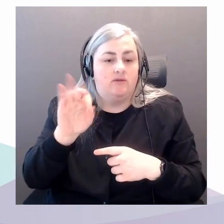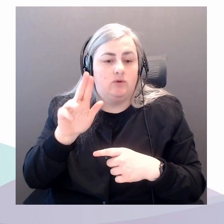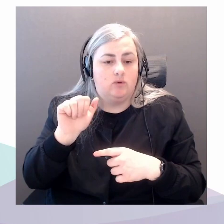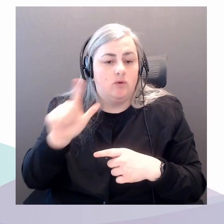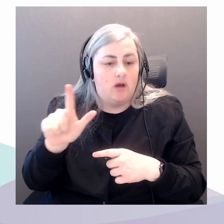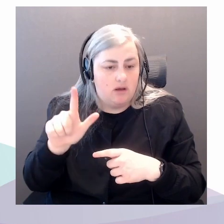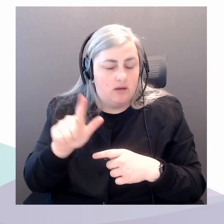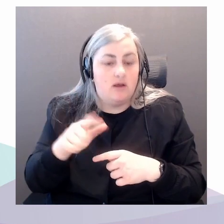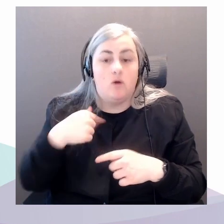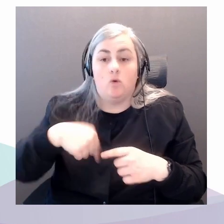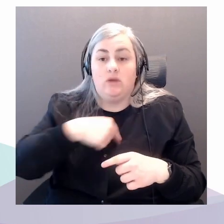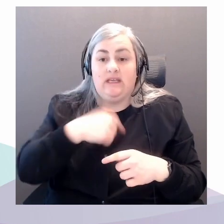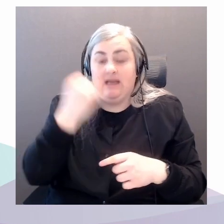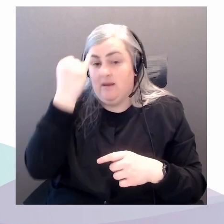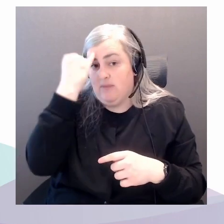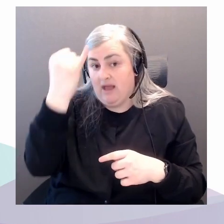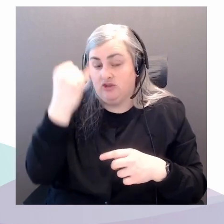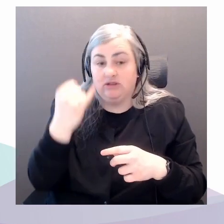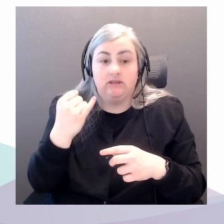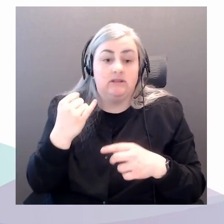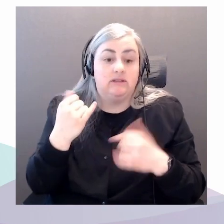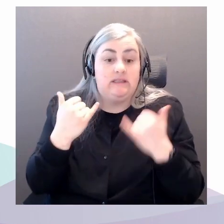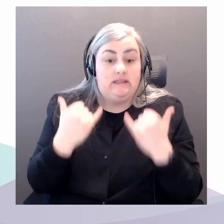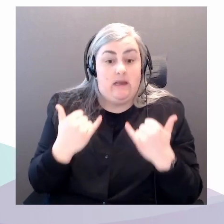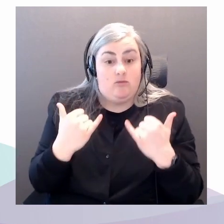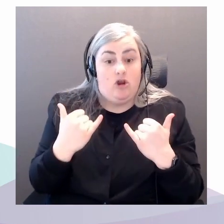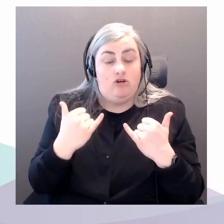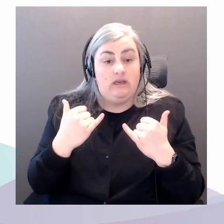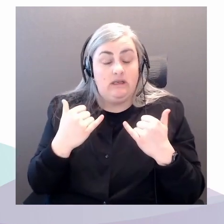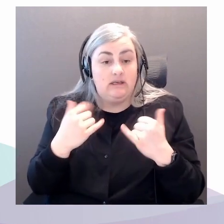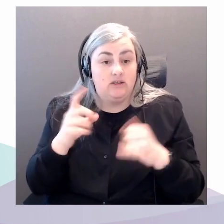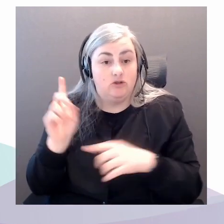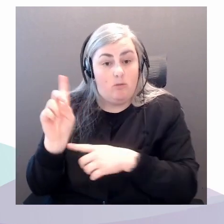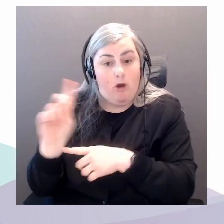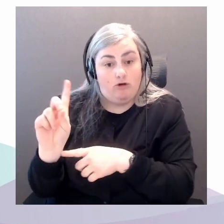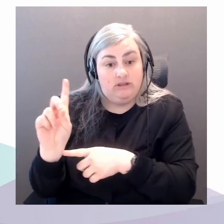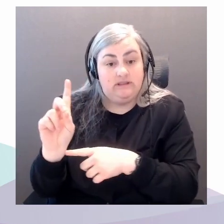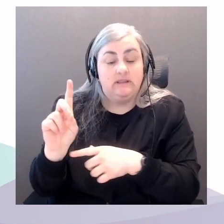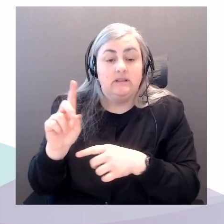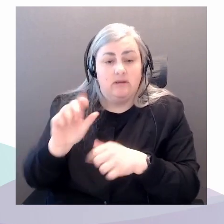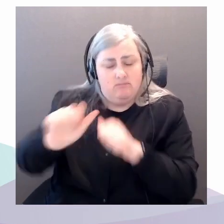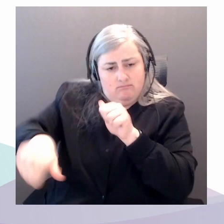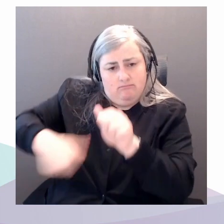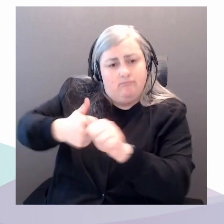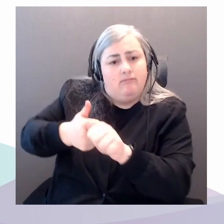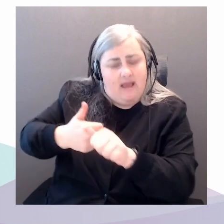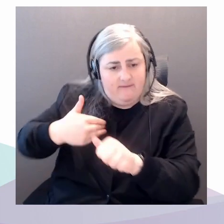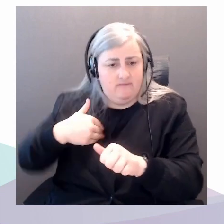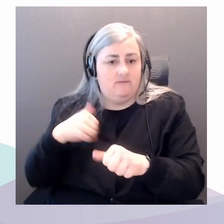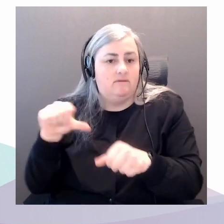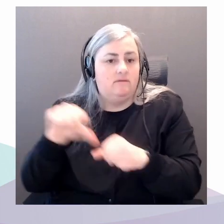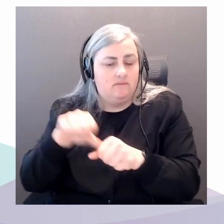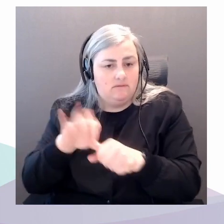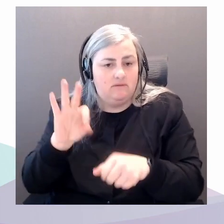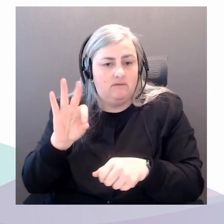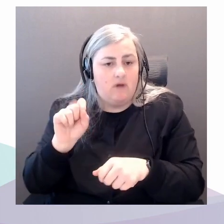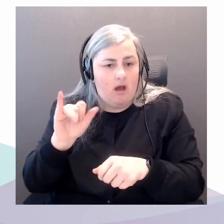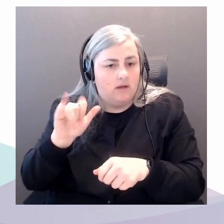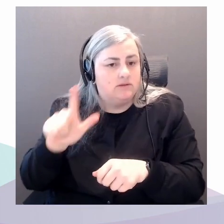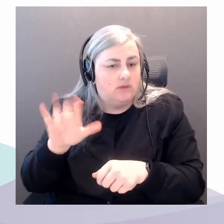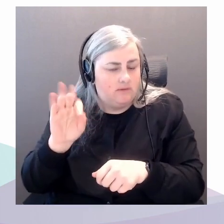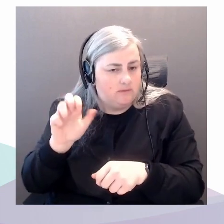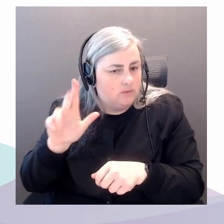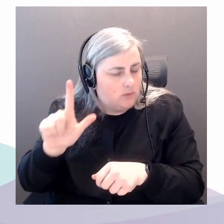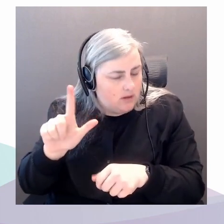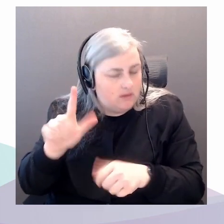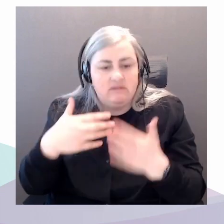democracy has at its core fossil fuels, if in a complex way. In petro cultures, what we're